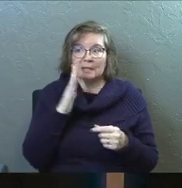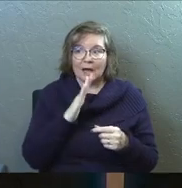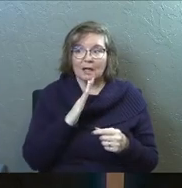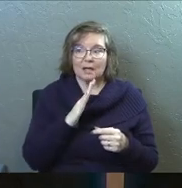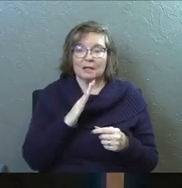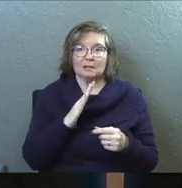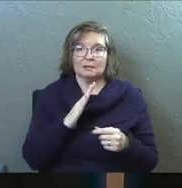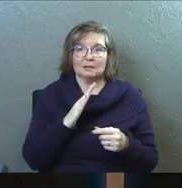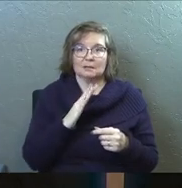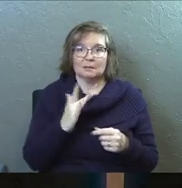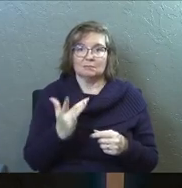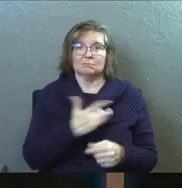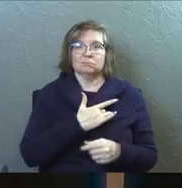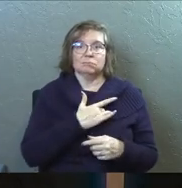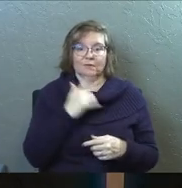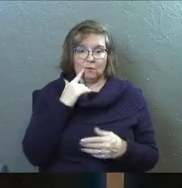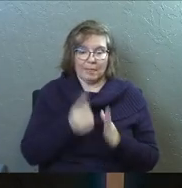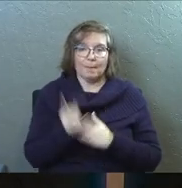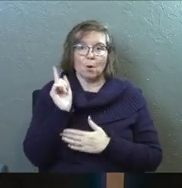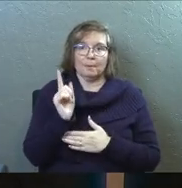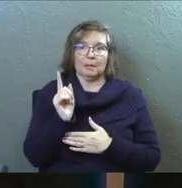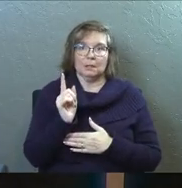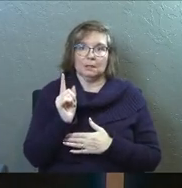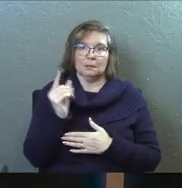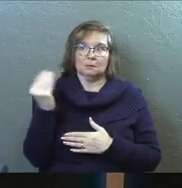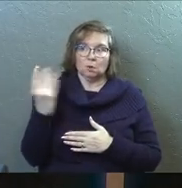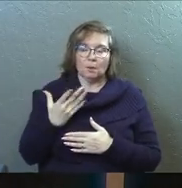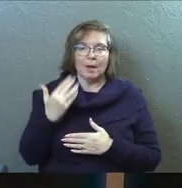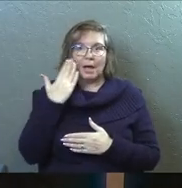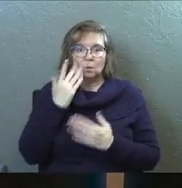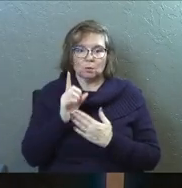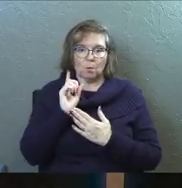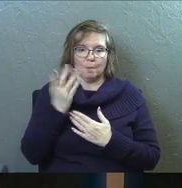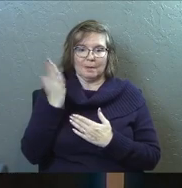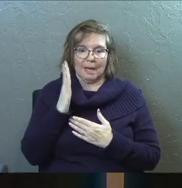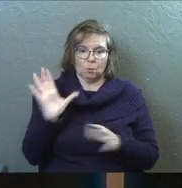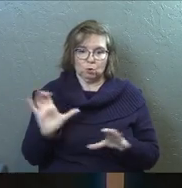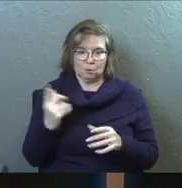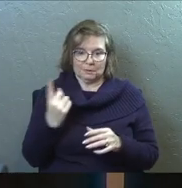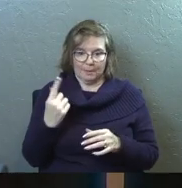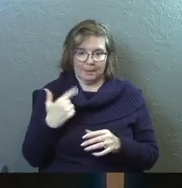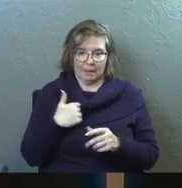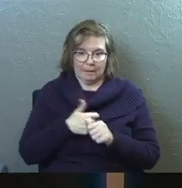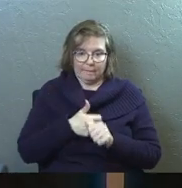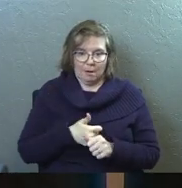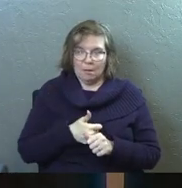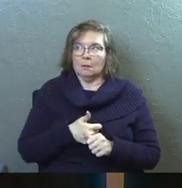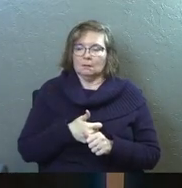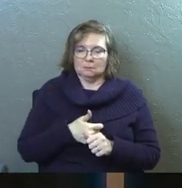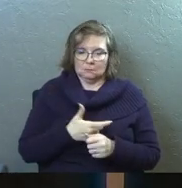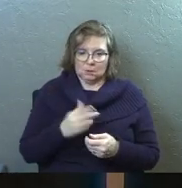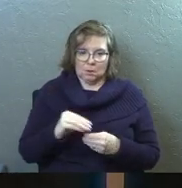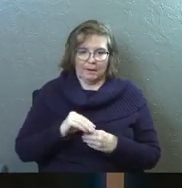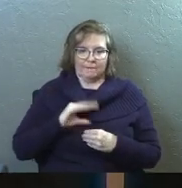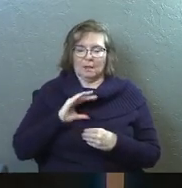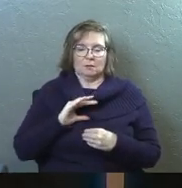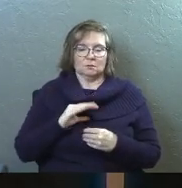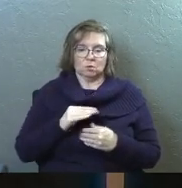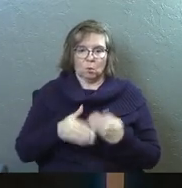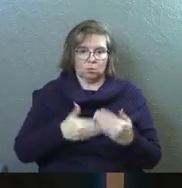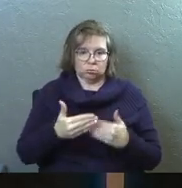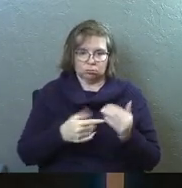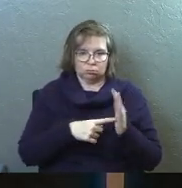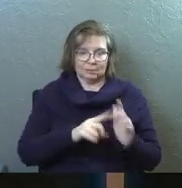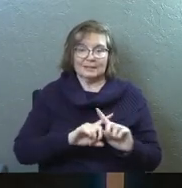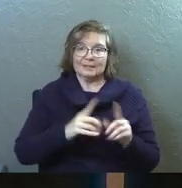God filled me for that moment. Like I, all of a sudden I knew this was a moment that God was doing something. I'm filled. And so I walked it out in a